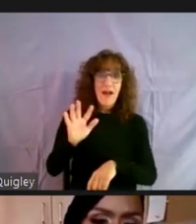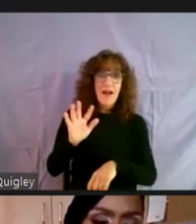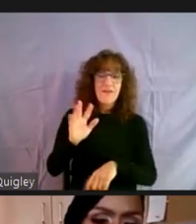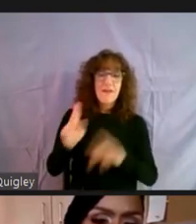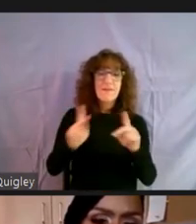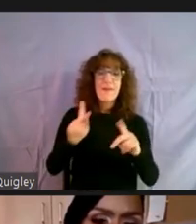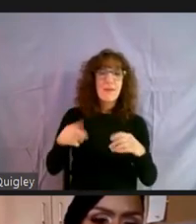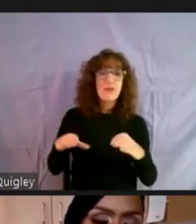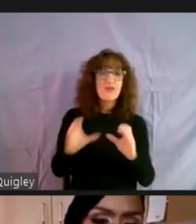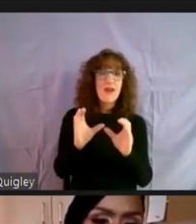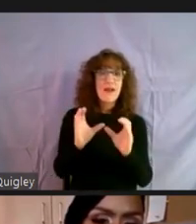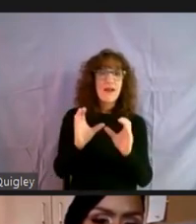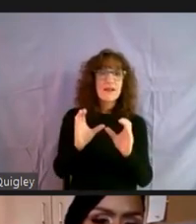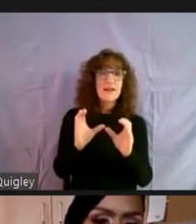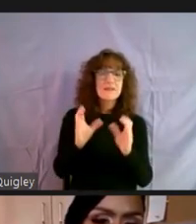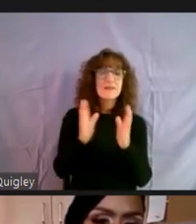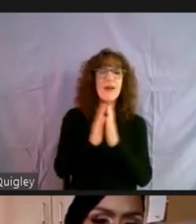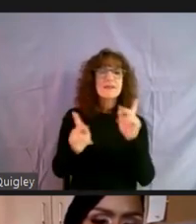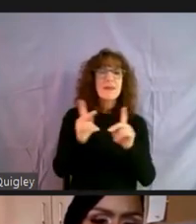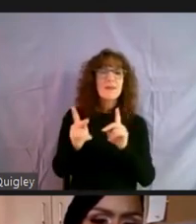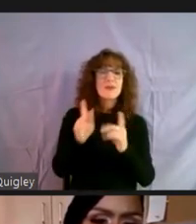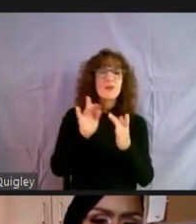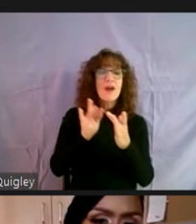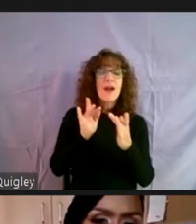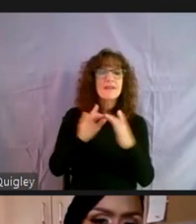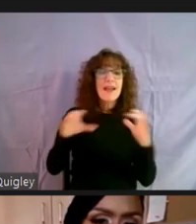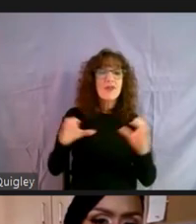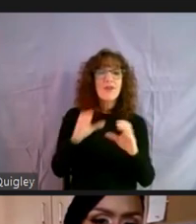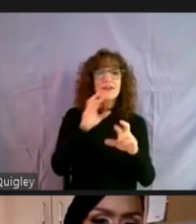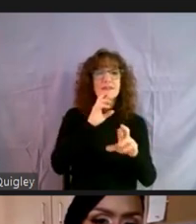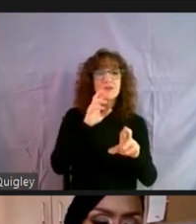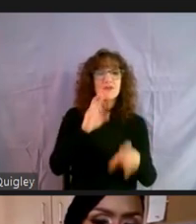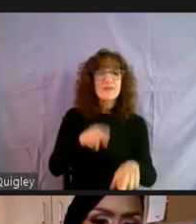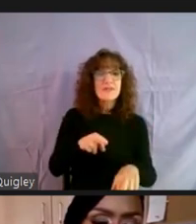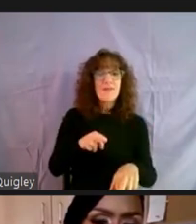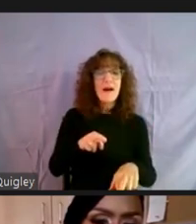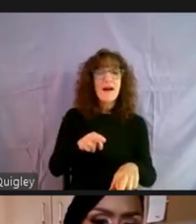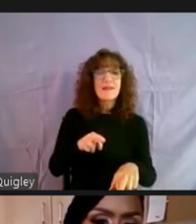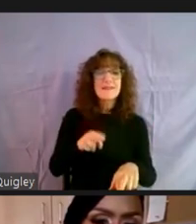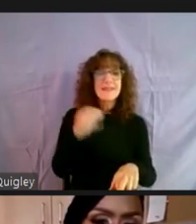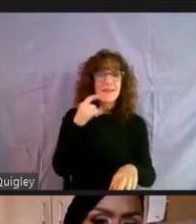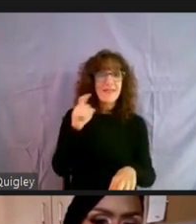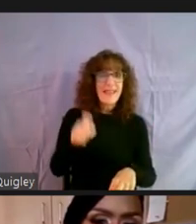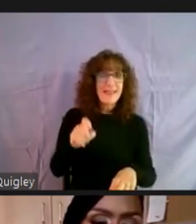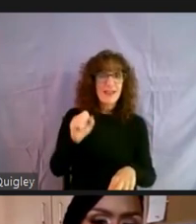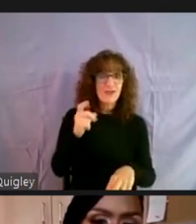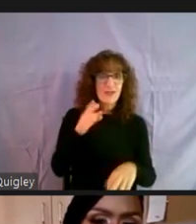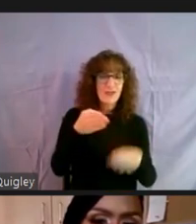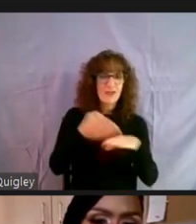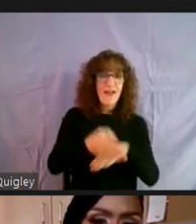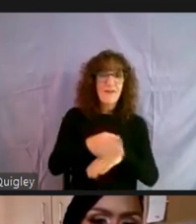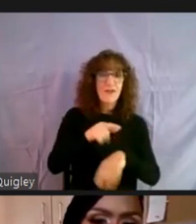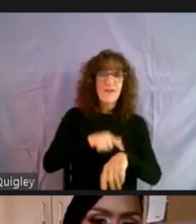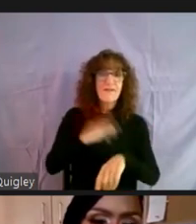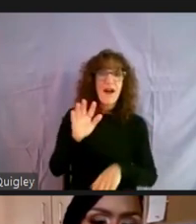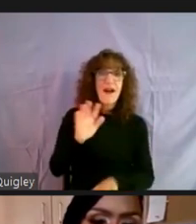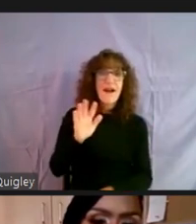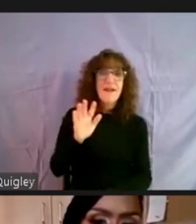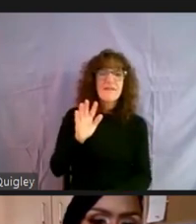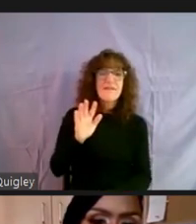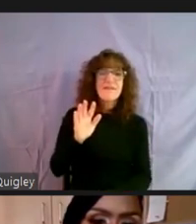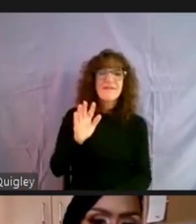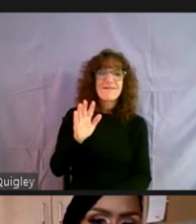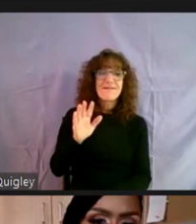we, um, ask people to contact our crisis response, um, if they need shelter after hours. Um, and